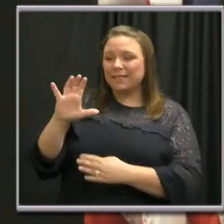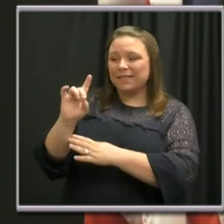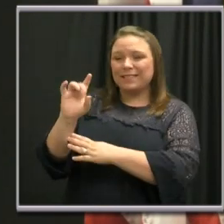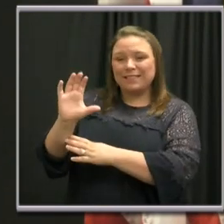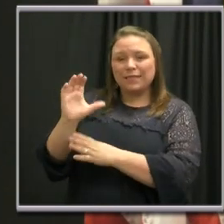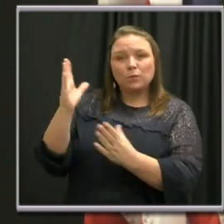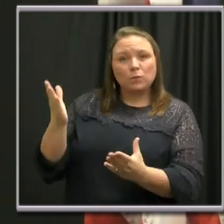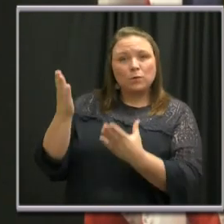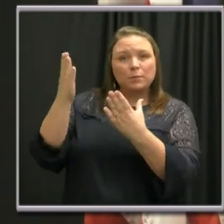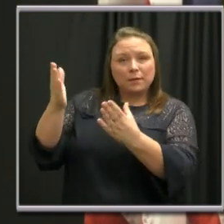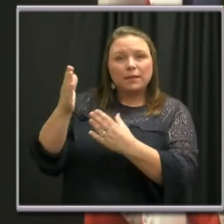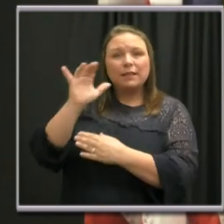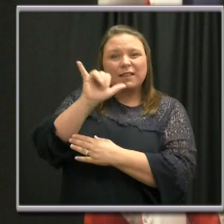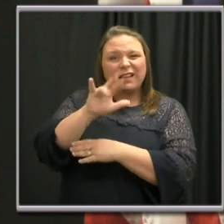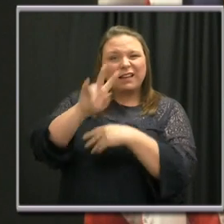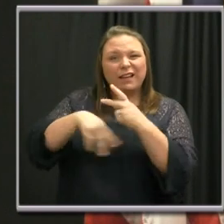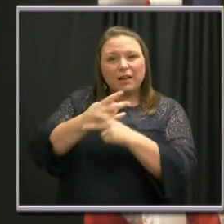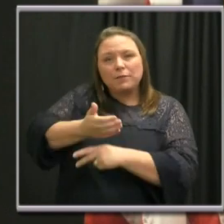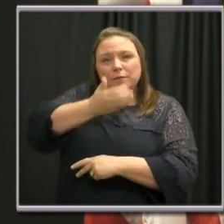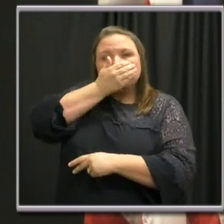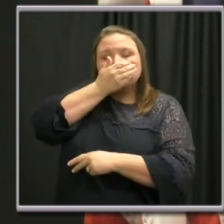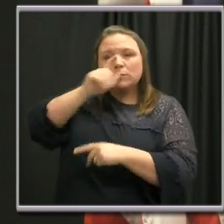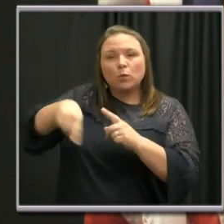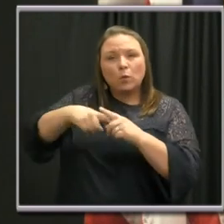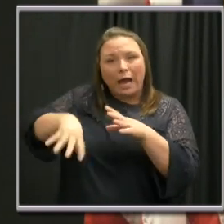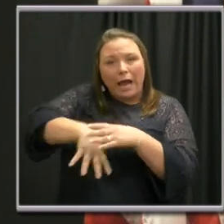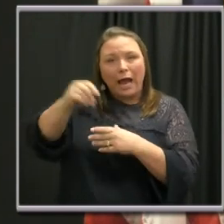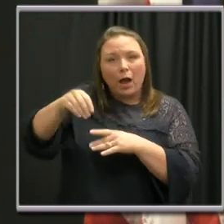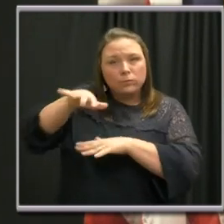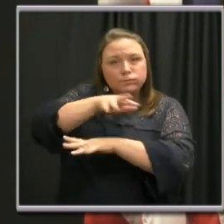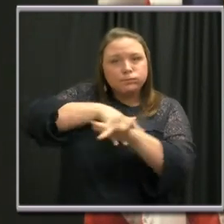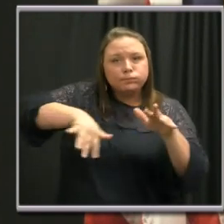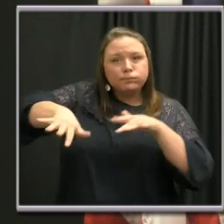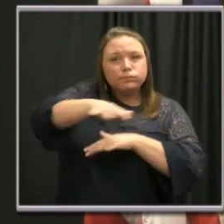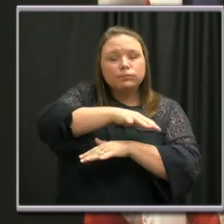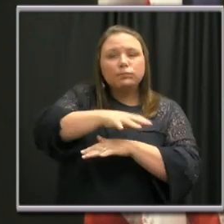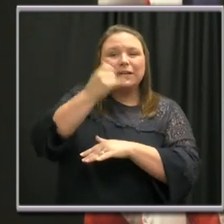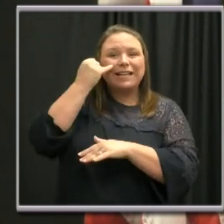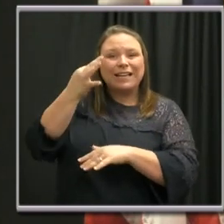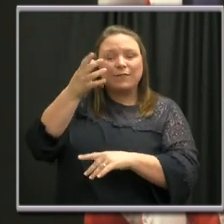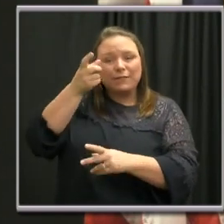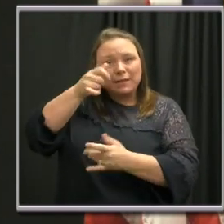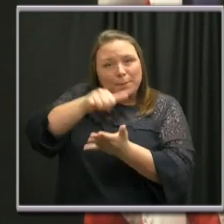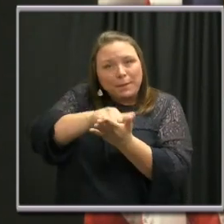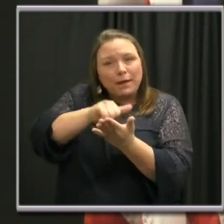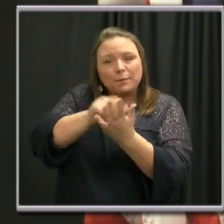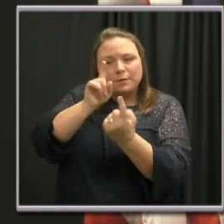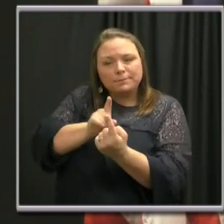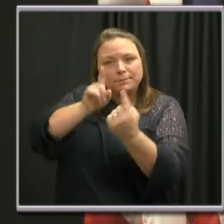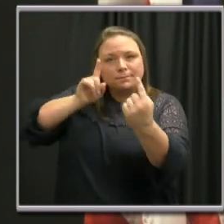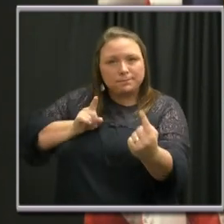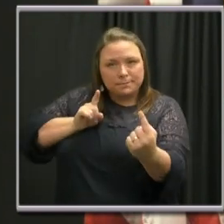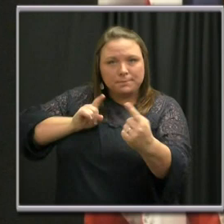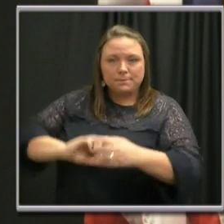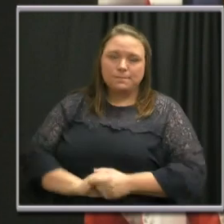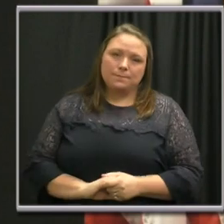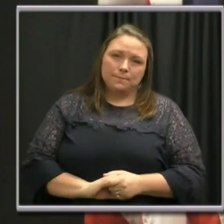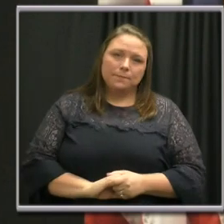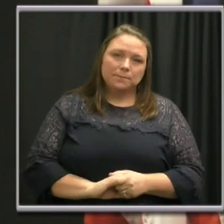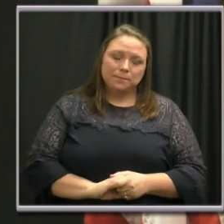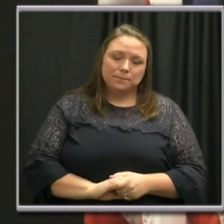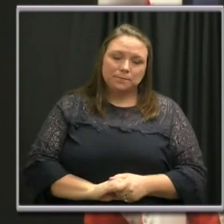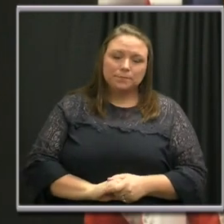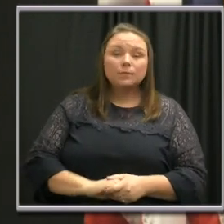recommends wearing cloth face coverings in public settings where other social distancing measures may be difficult to maintain,